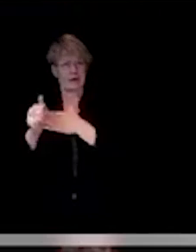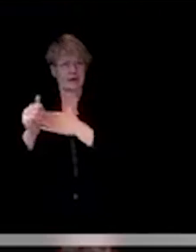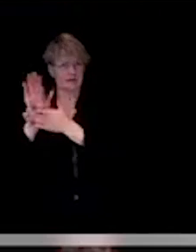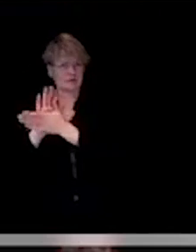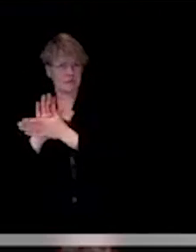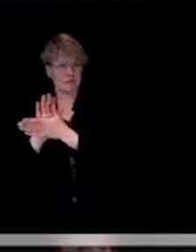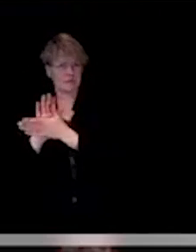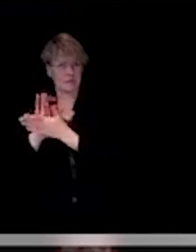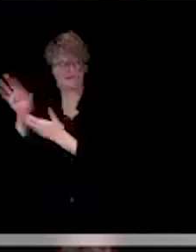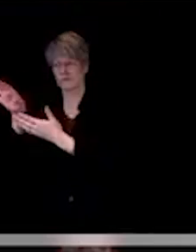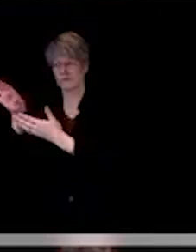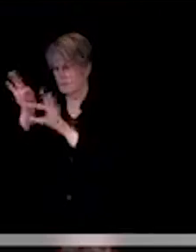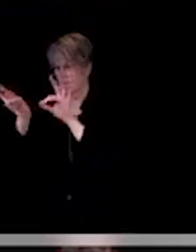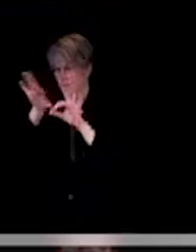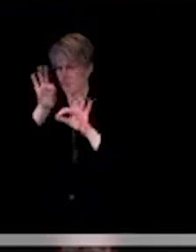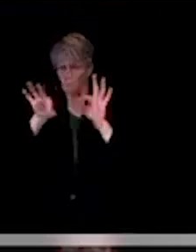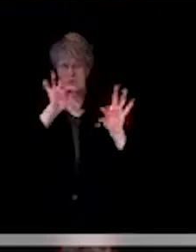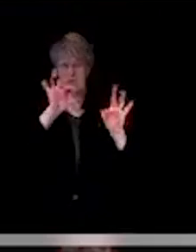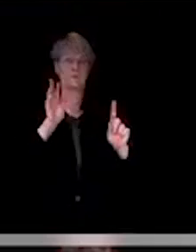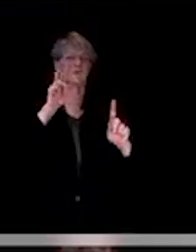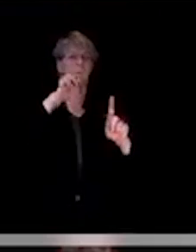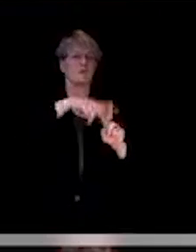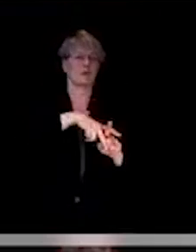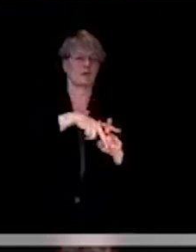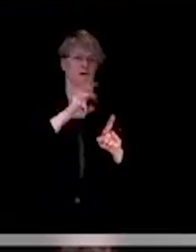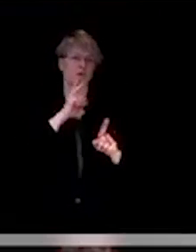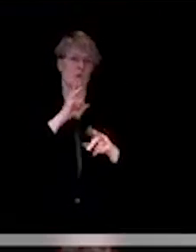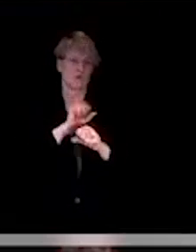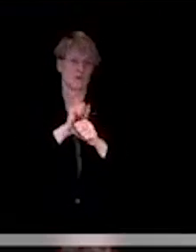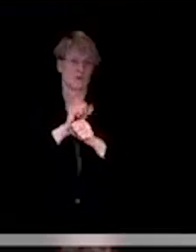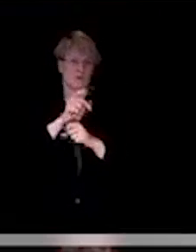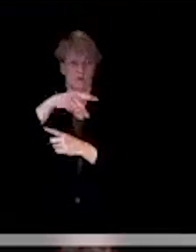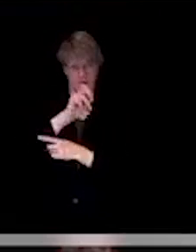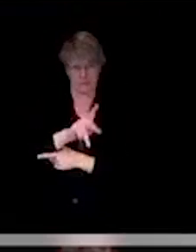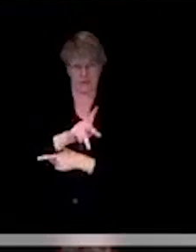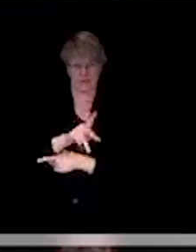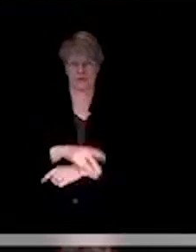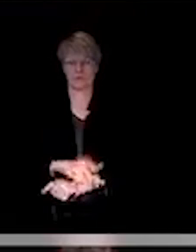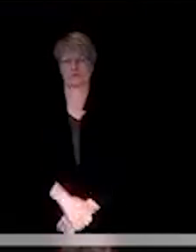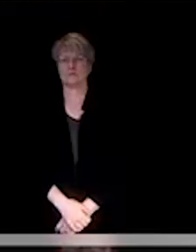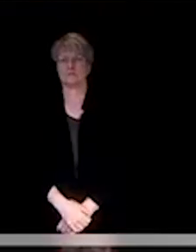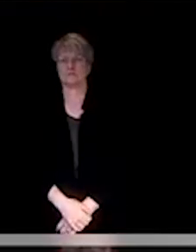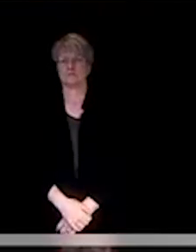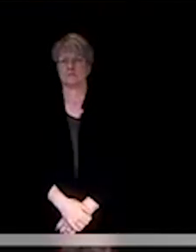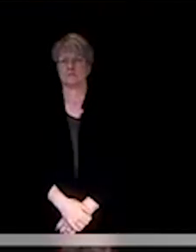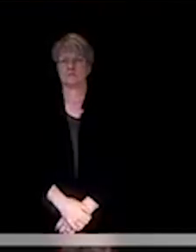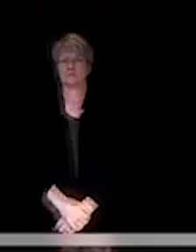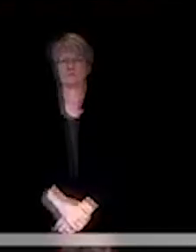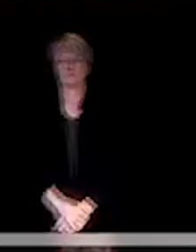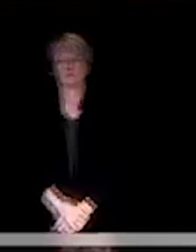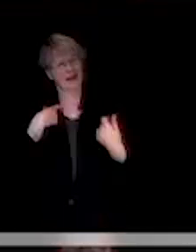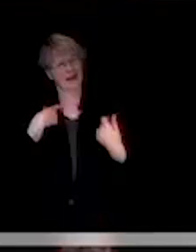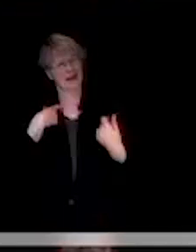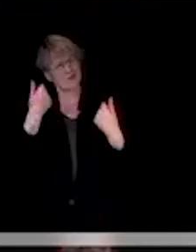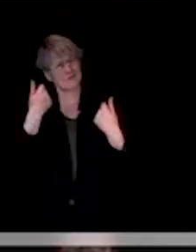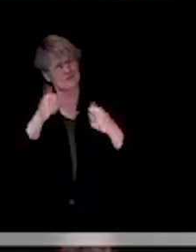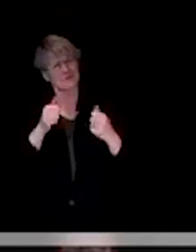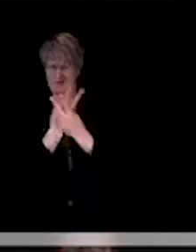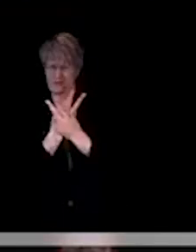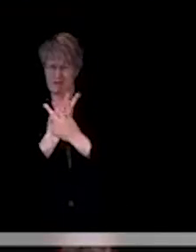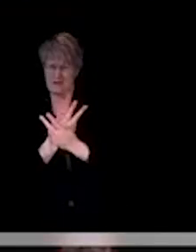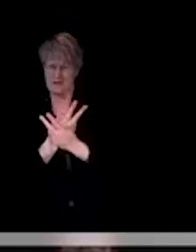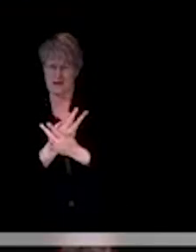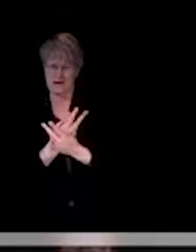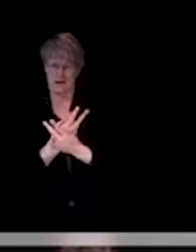Yeah, I was just wondering if it would be the theme parks there on the right or the family entertainment centers there on the left, because that would make a big